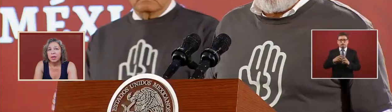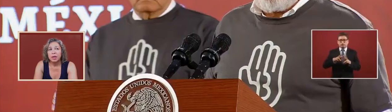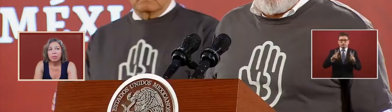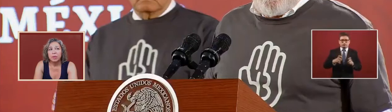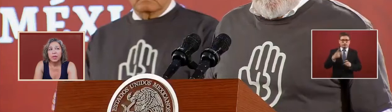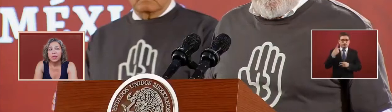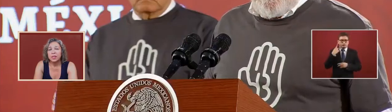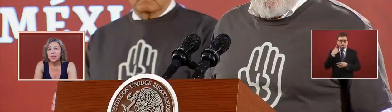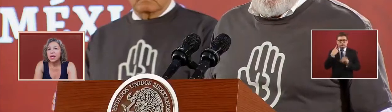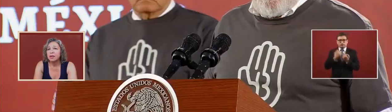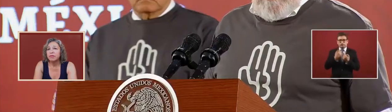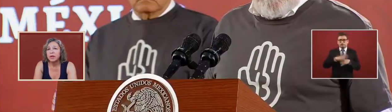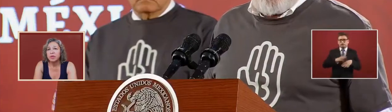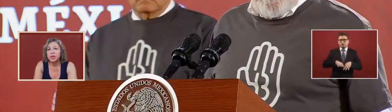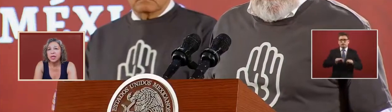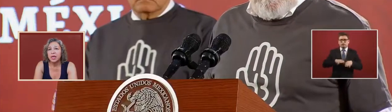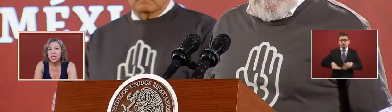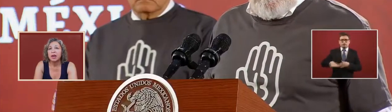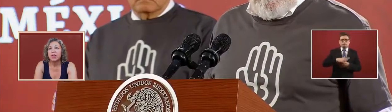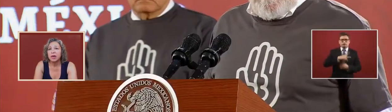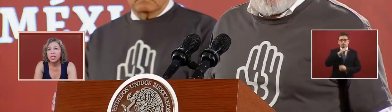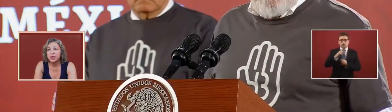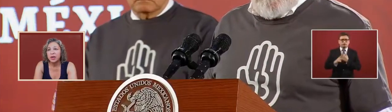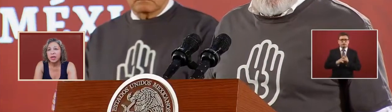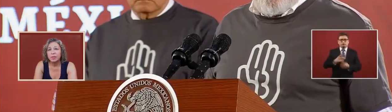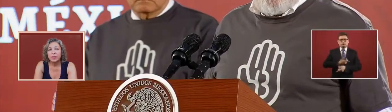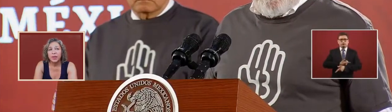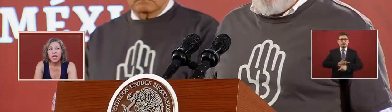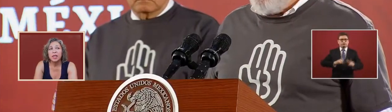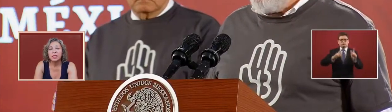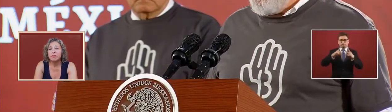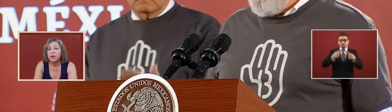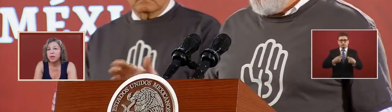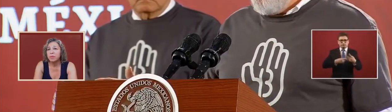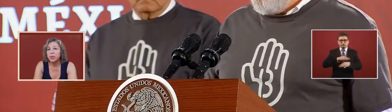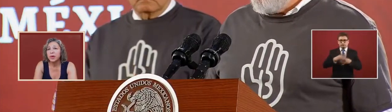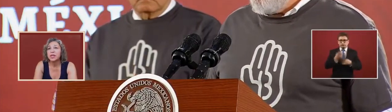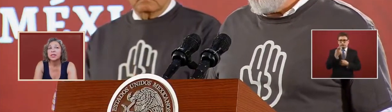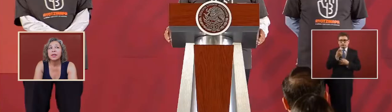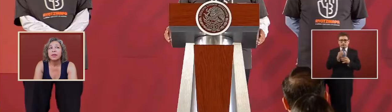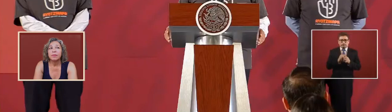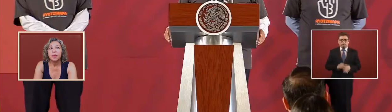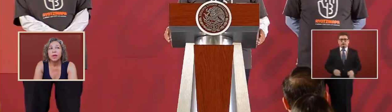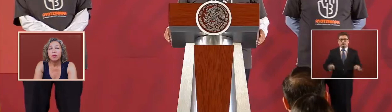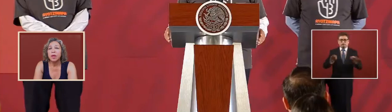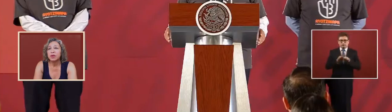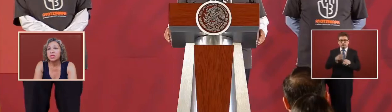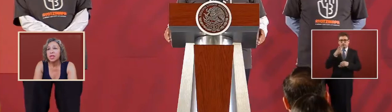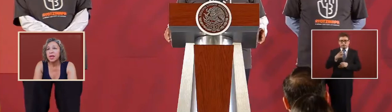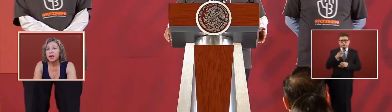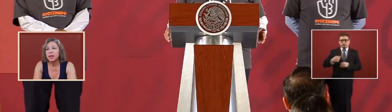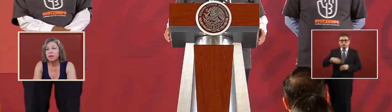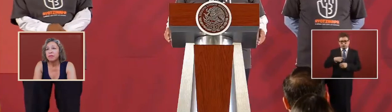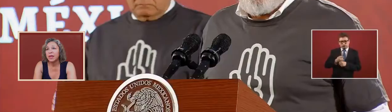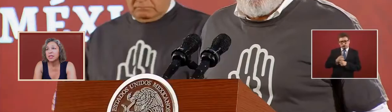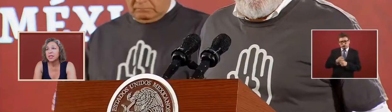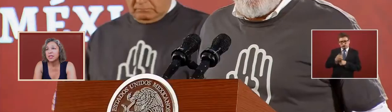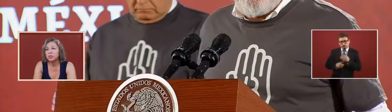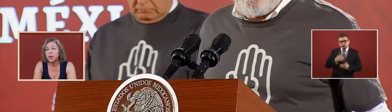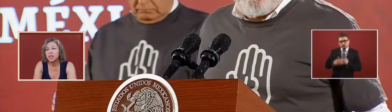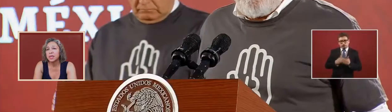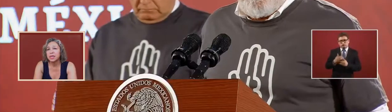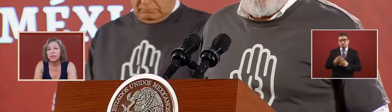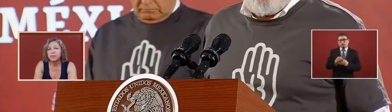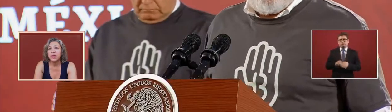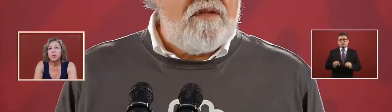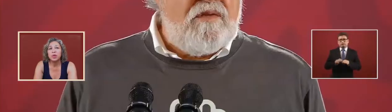but it's a state of liberty in our country and it's very important that we understand in advance in